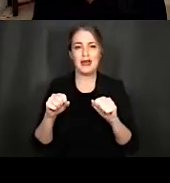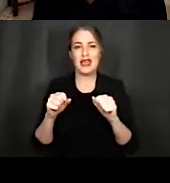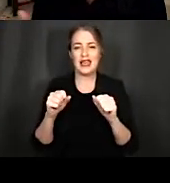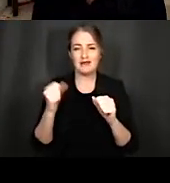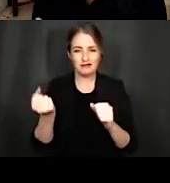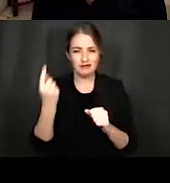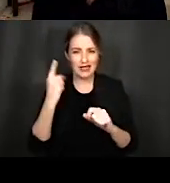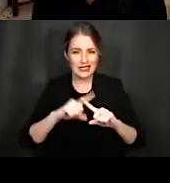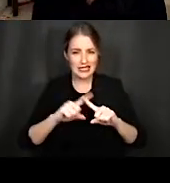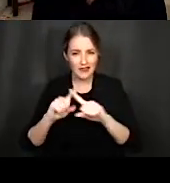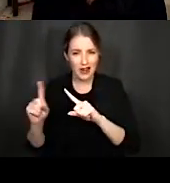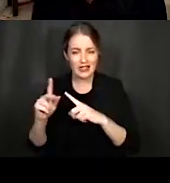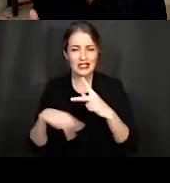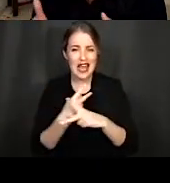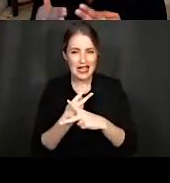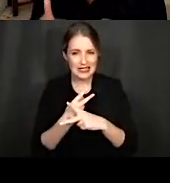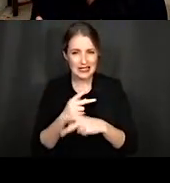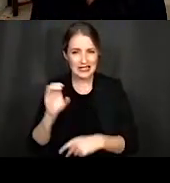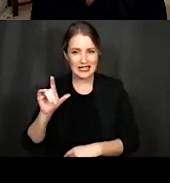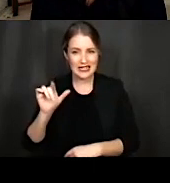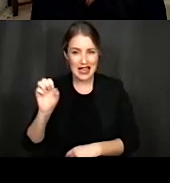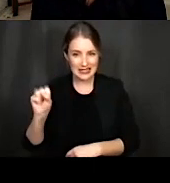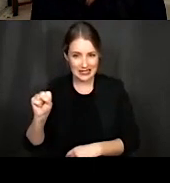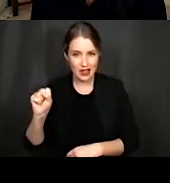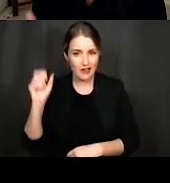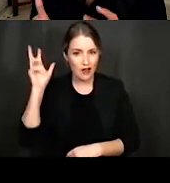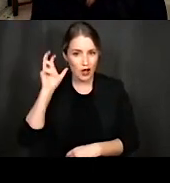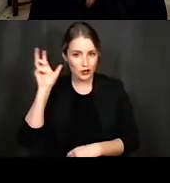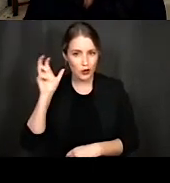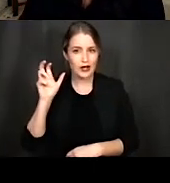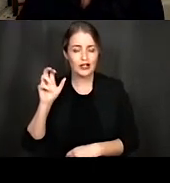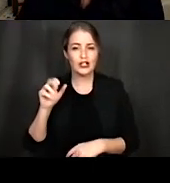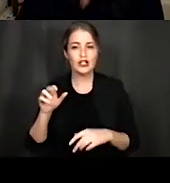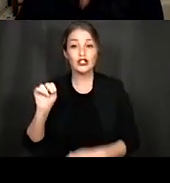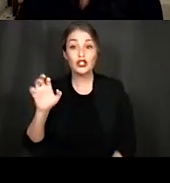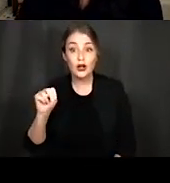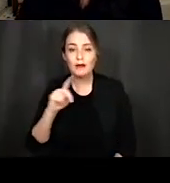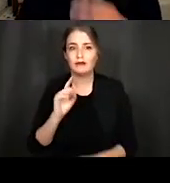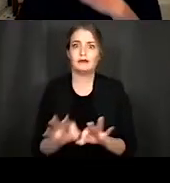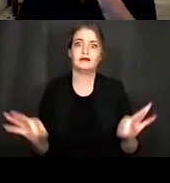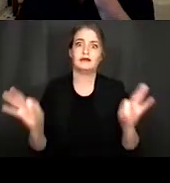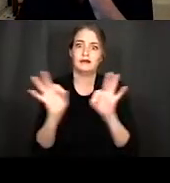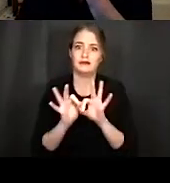classes of auditory neurons, but it is really important for the entire auditory system.